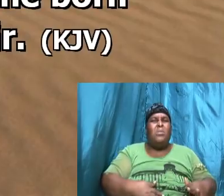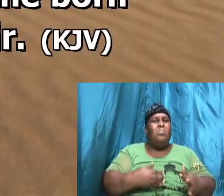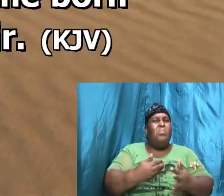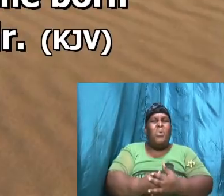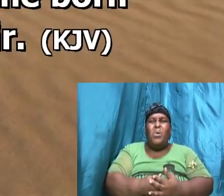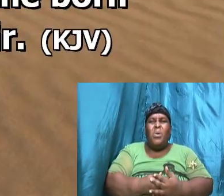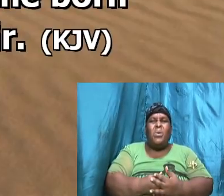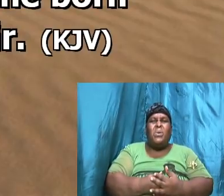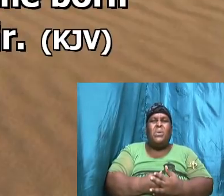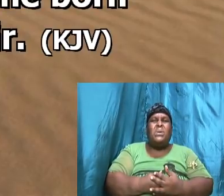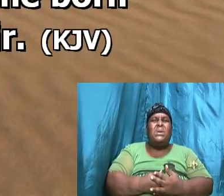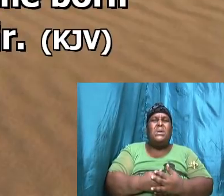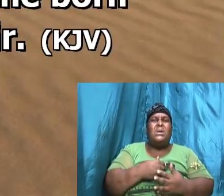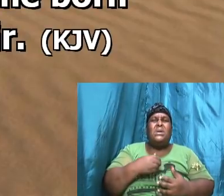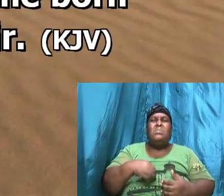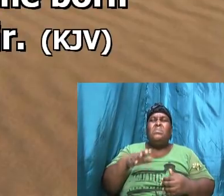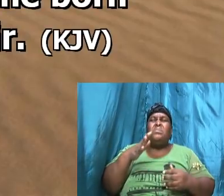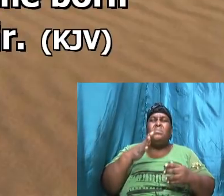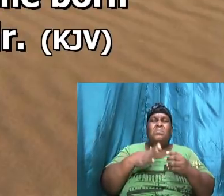house is mine here